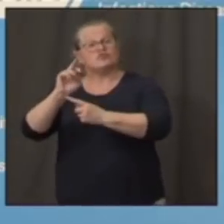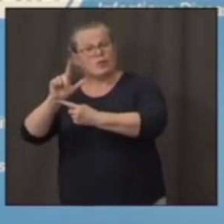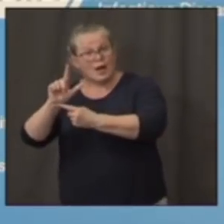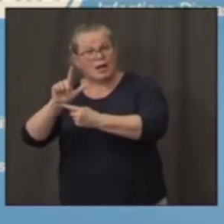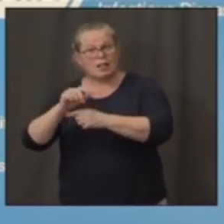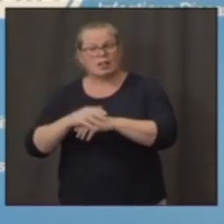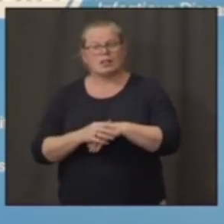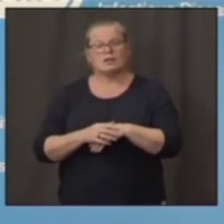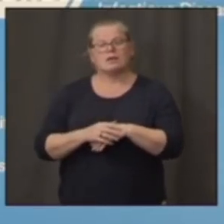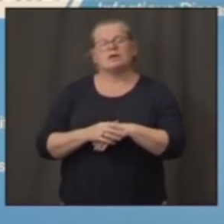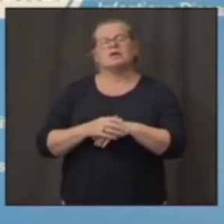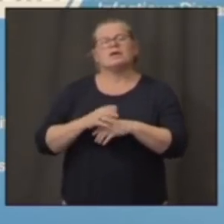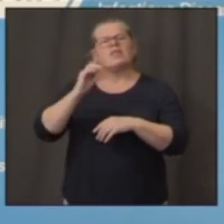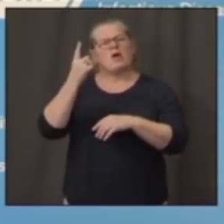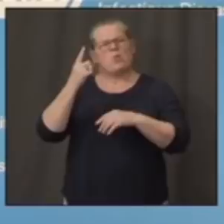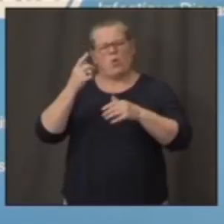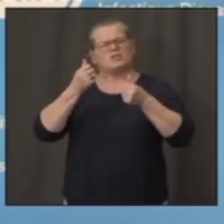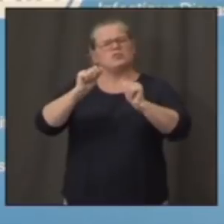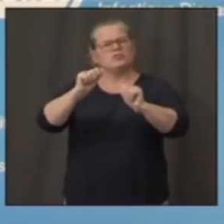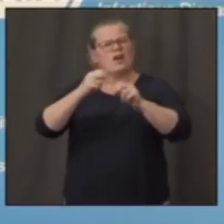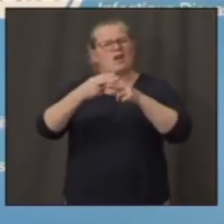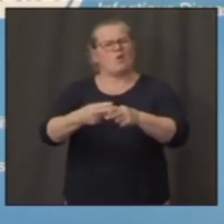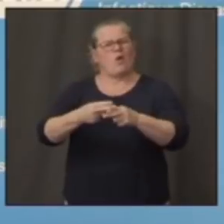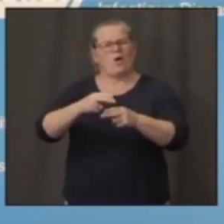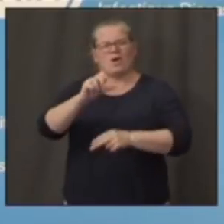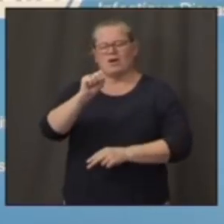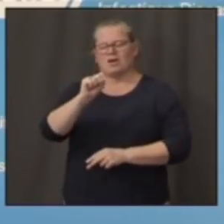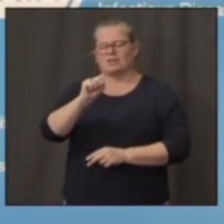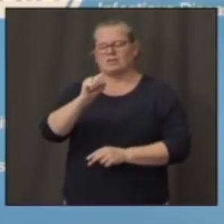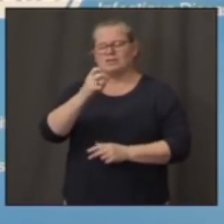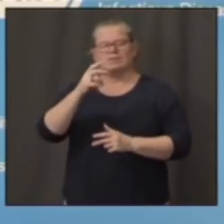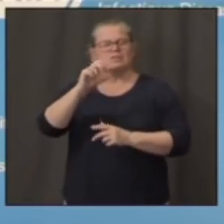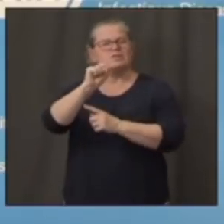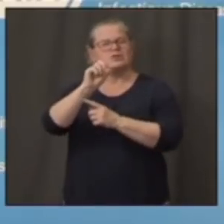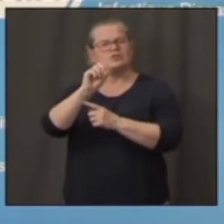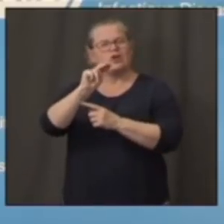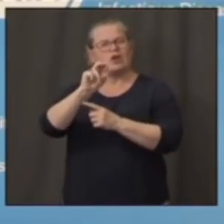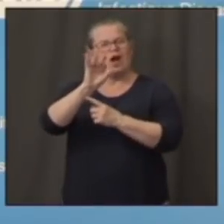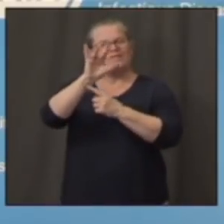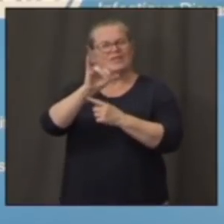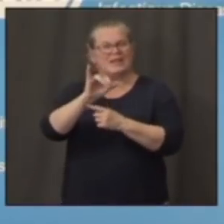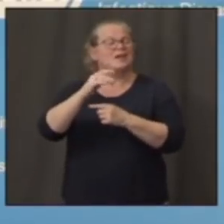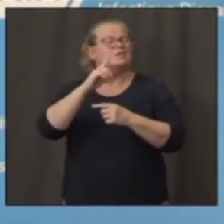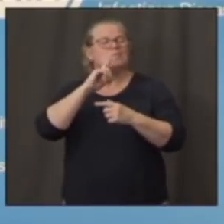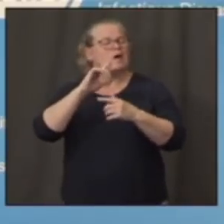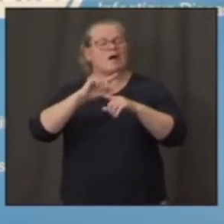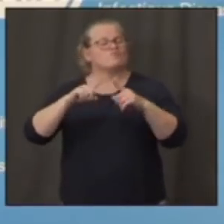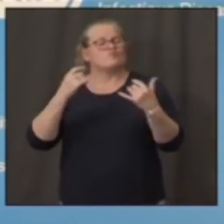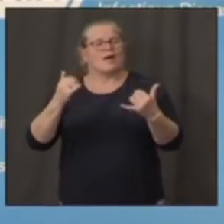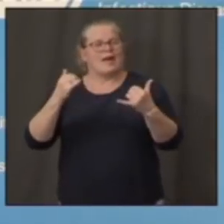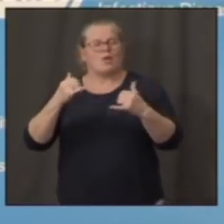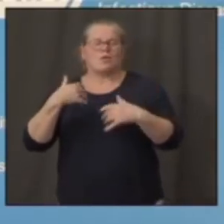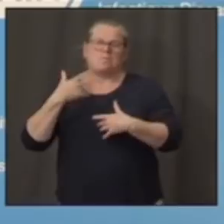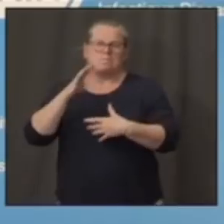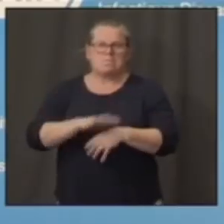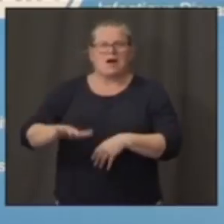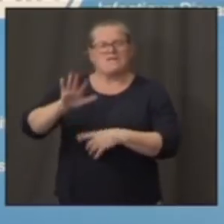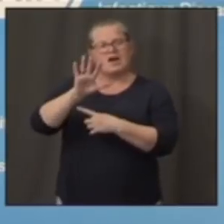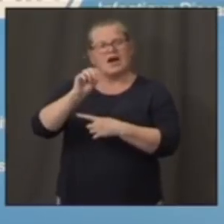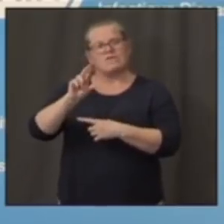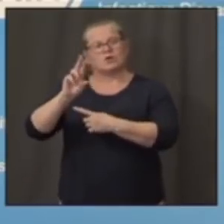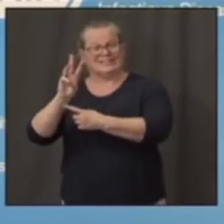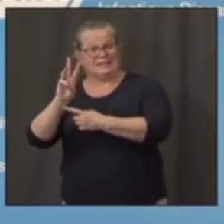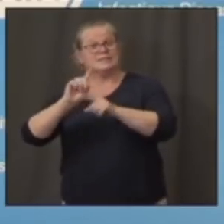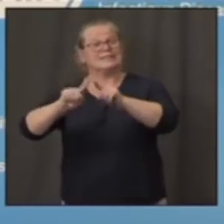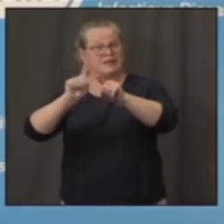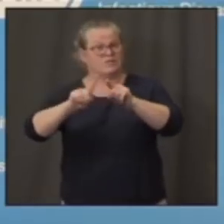several months down the pike. So the way the trials are enrolling, there's about five or six of them in this country, at